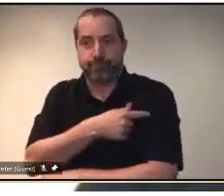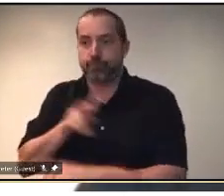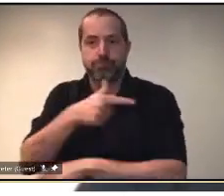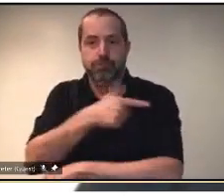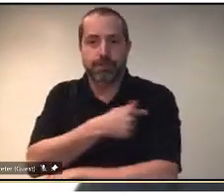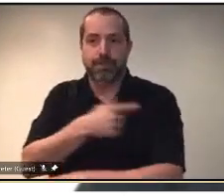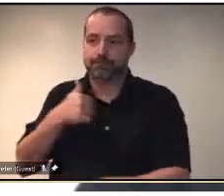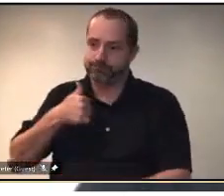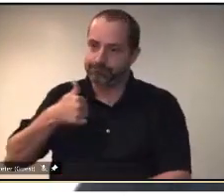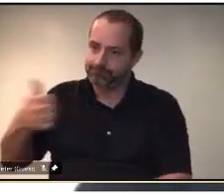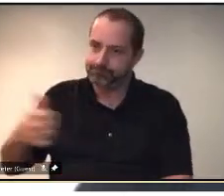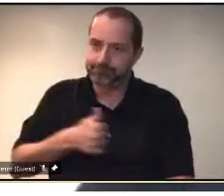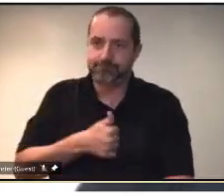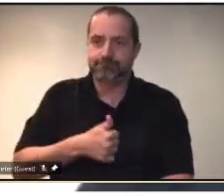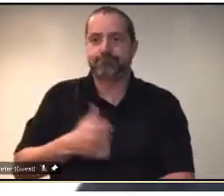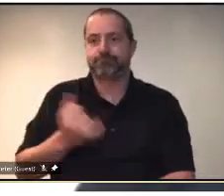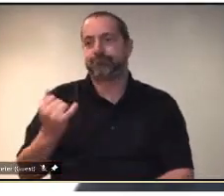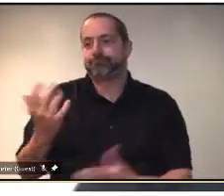and get vaccinated